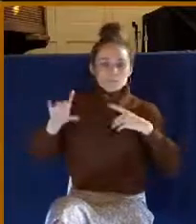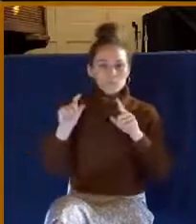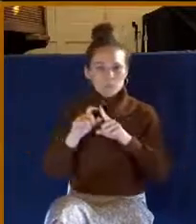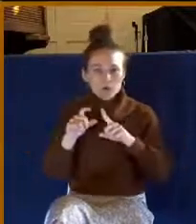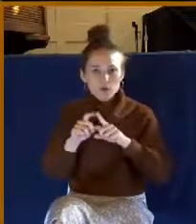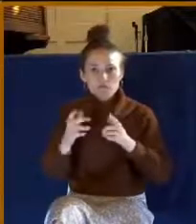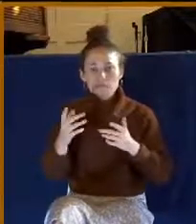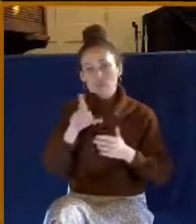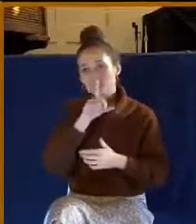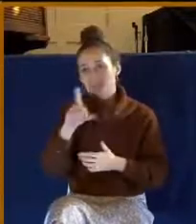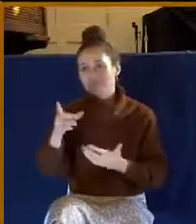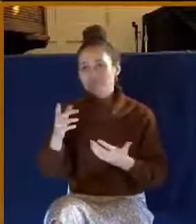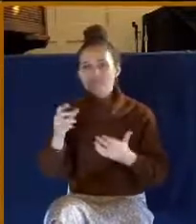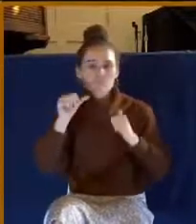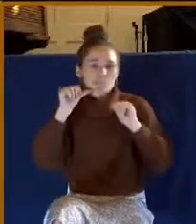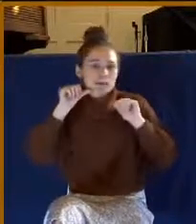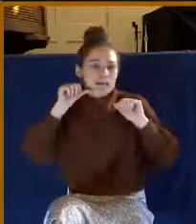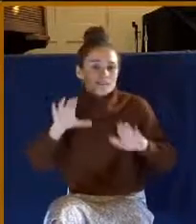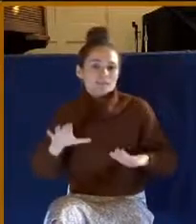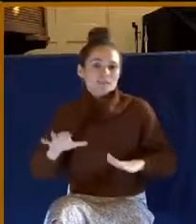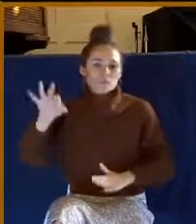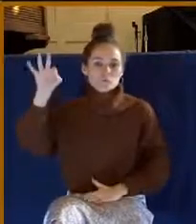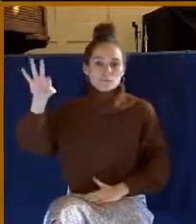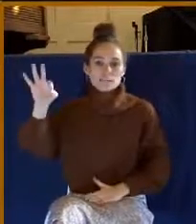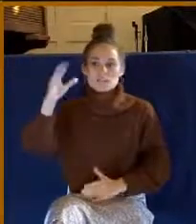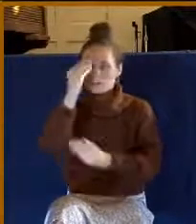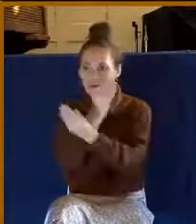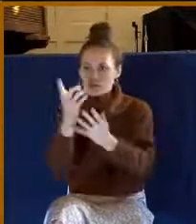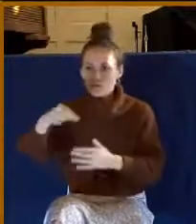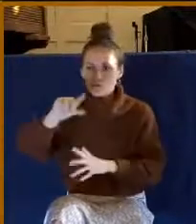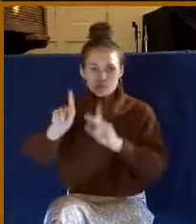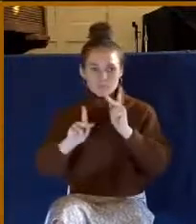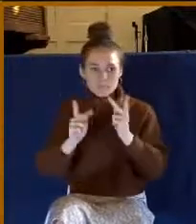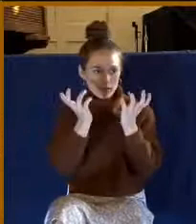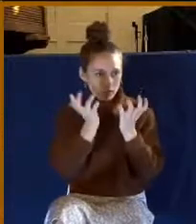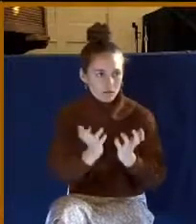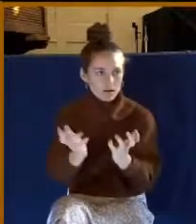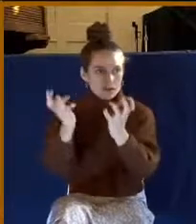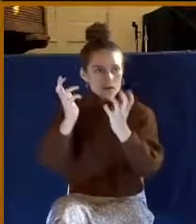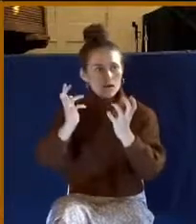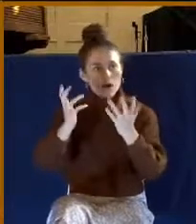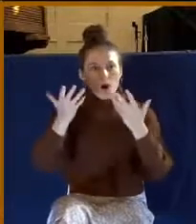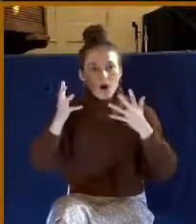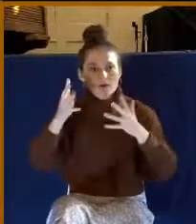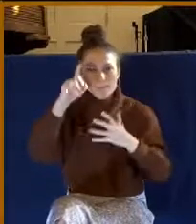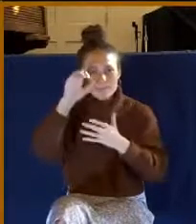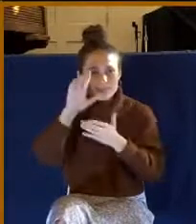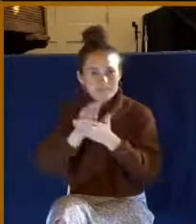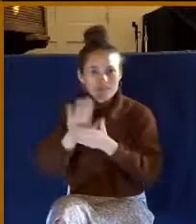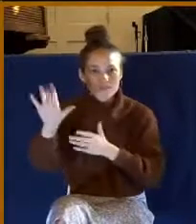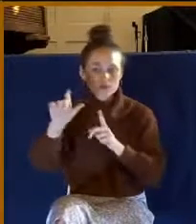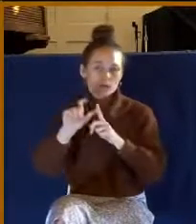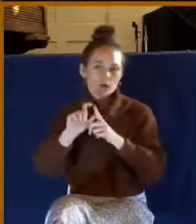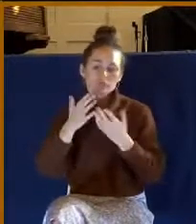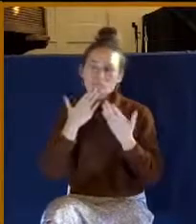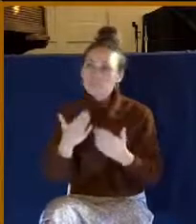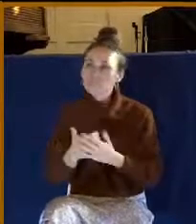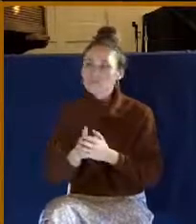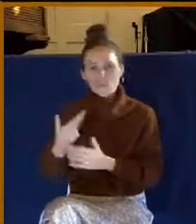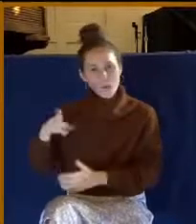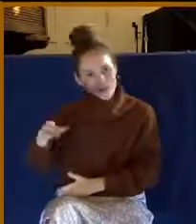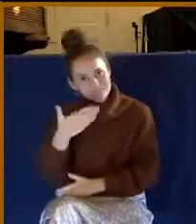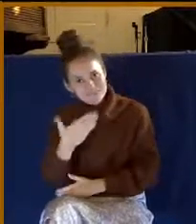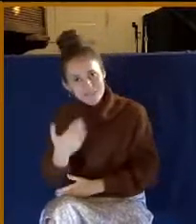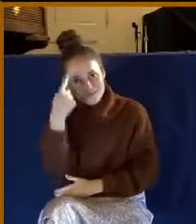to people that believe it is indeed the word of God, and you receive it well. So Paul was thankful to God for that.